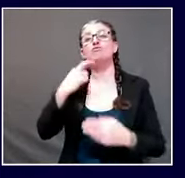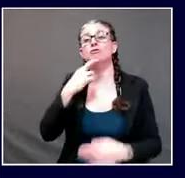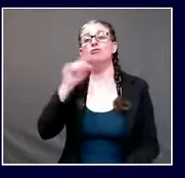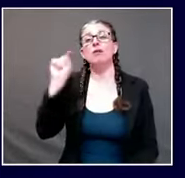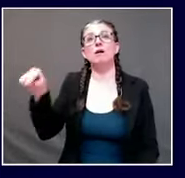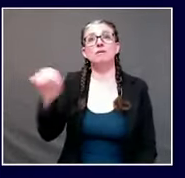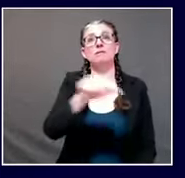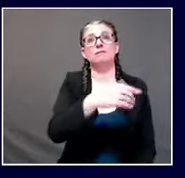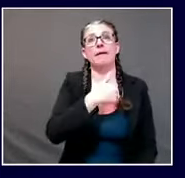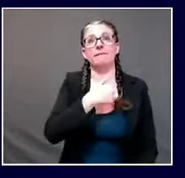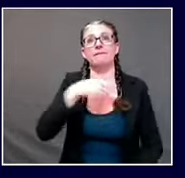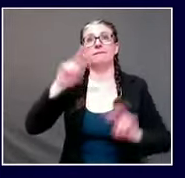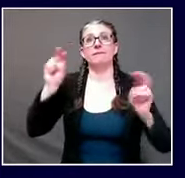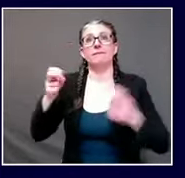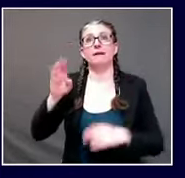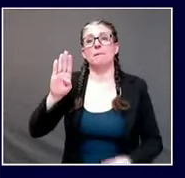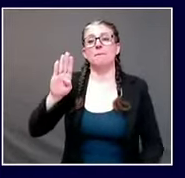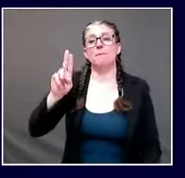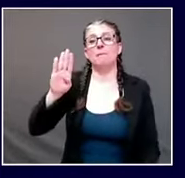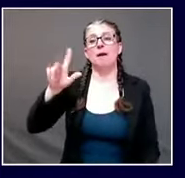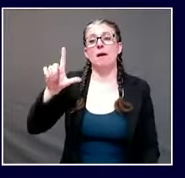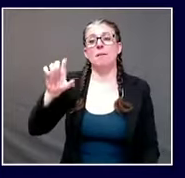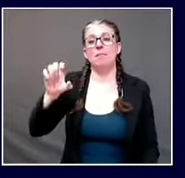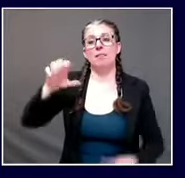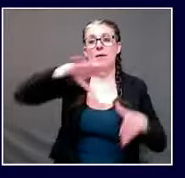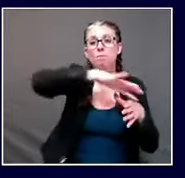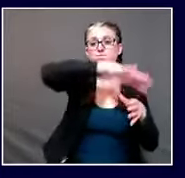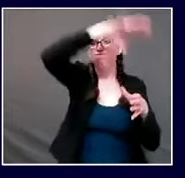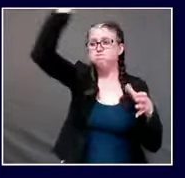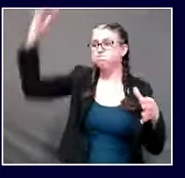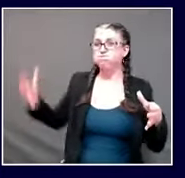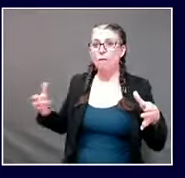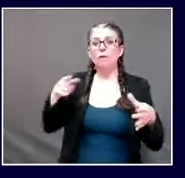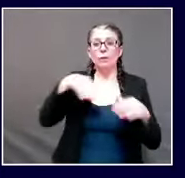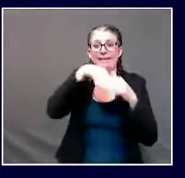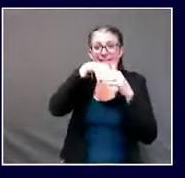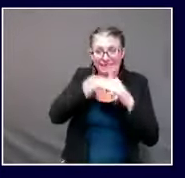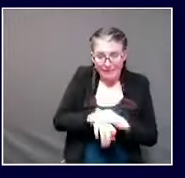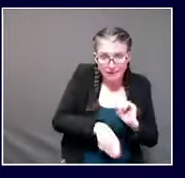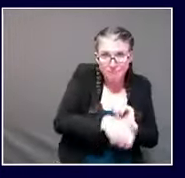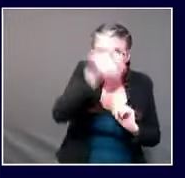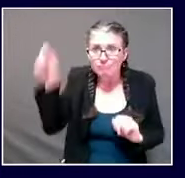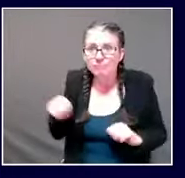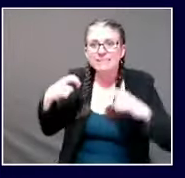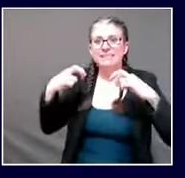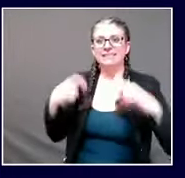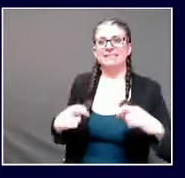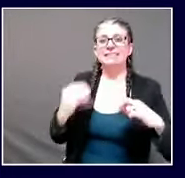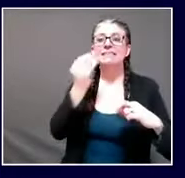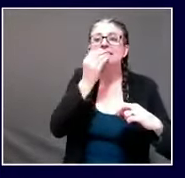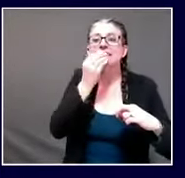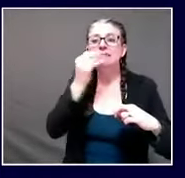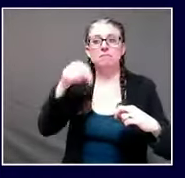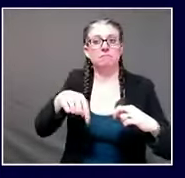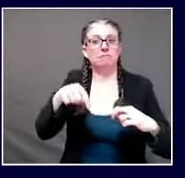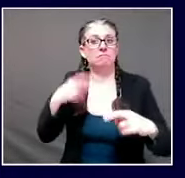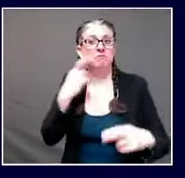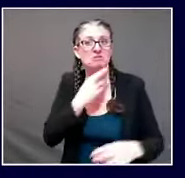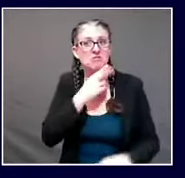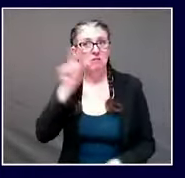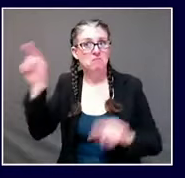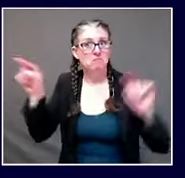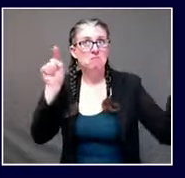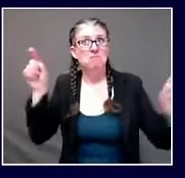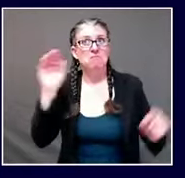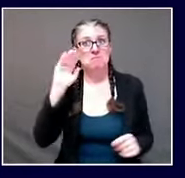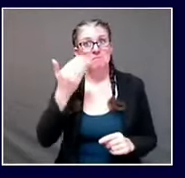but really it's indoor dining because they have doors and roofs and are essentially structures of